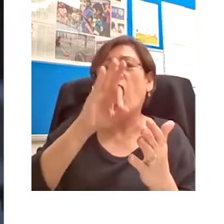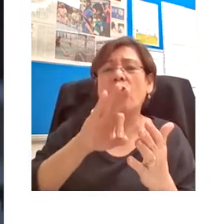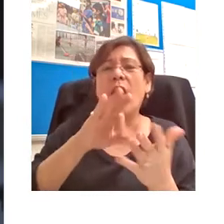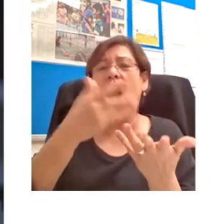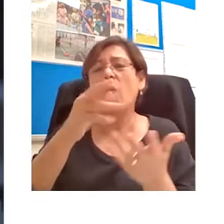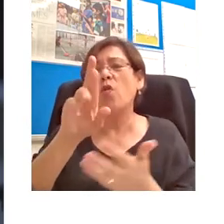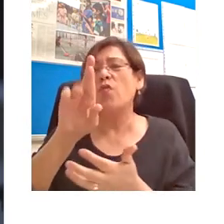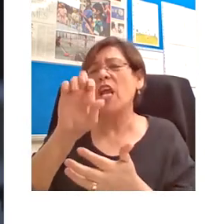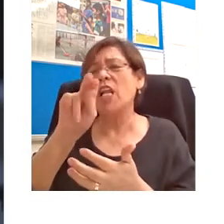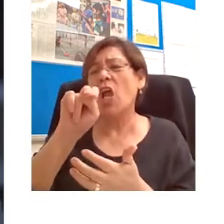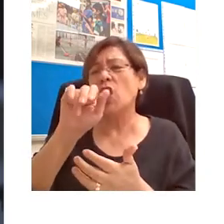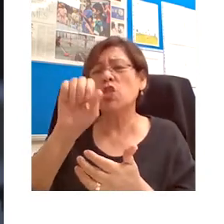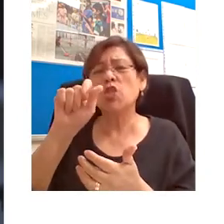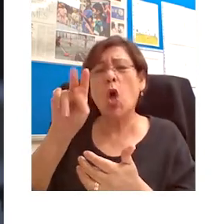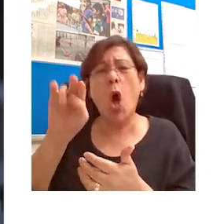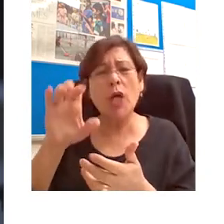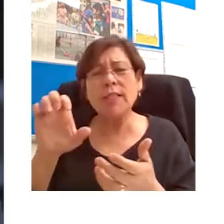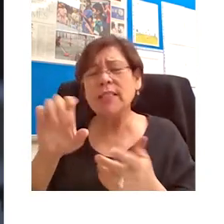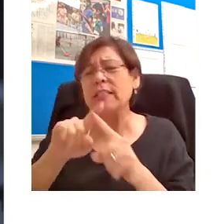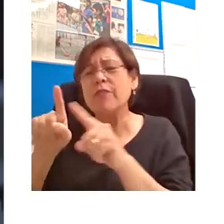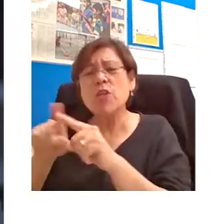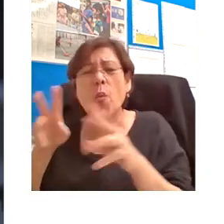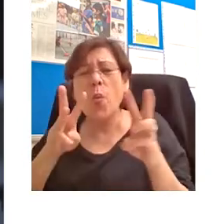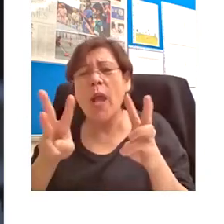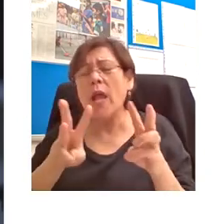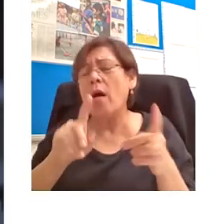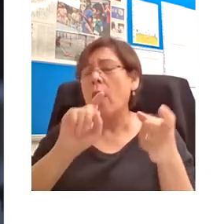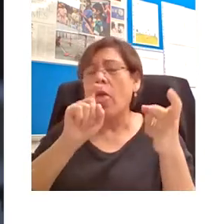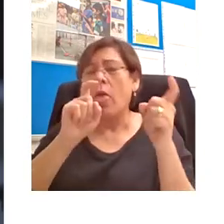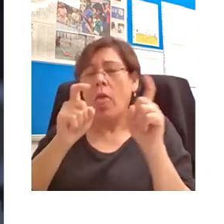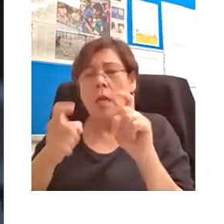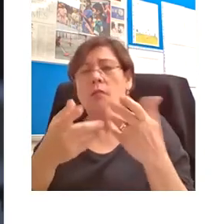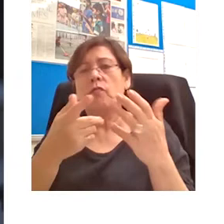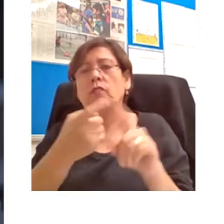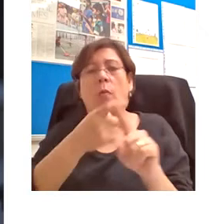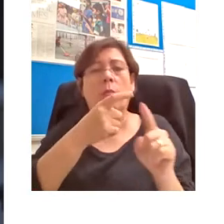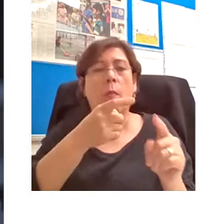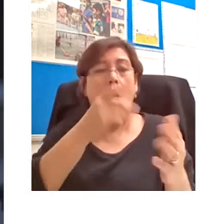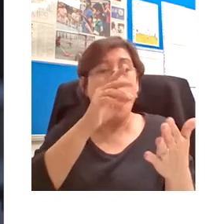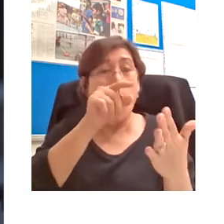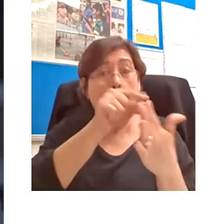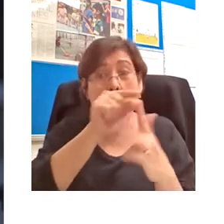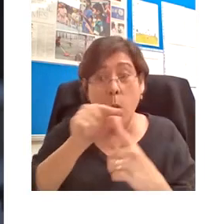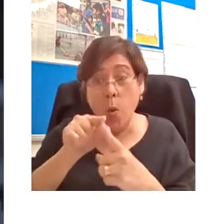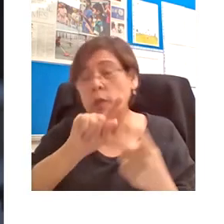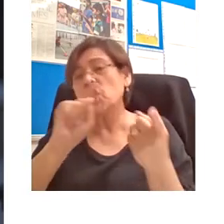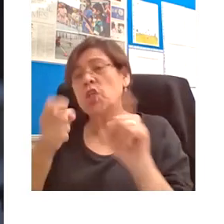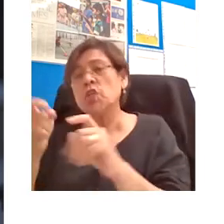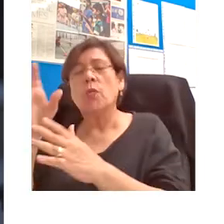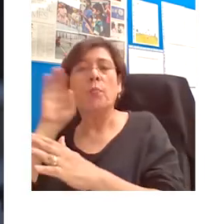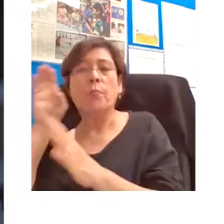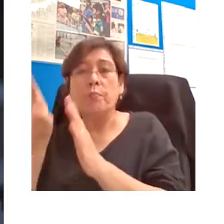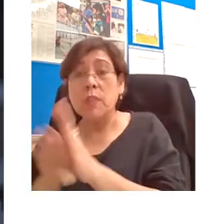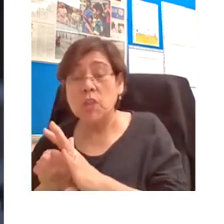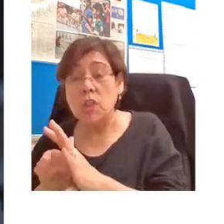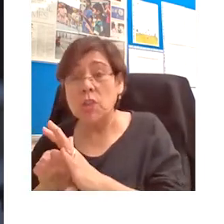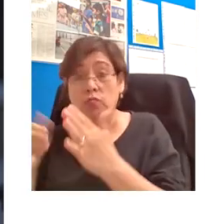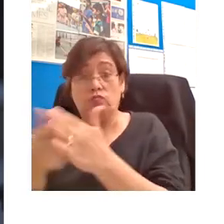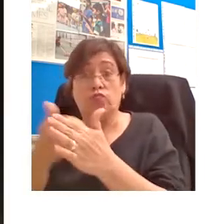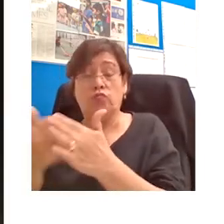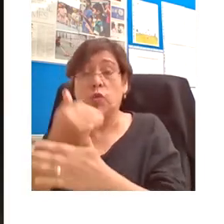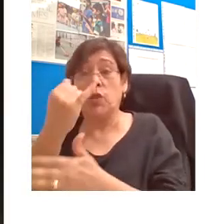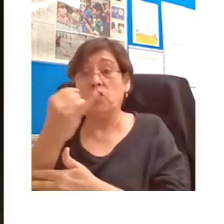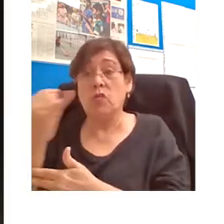to the direct empirical observation of the natural world. And, of course, also when new instruments were invented, like the